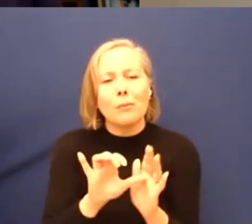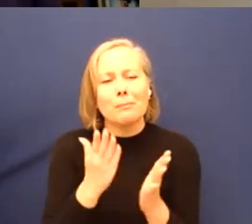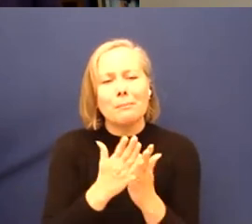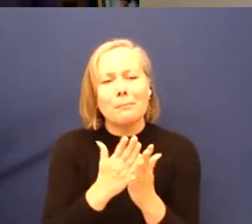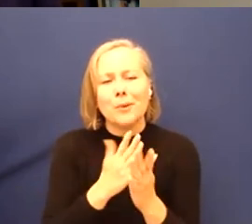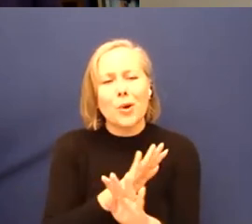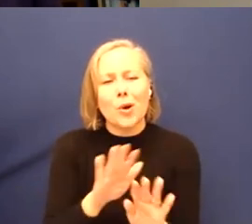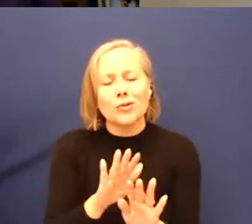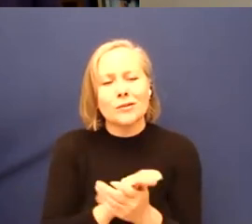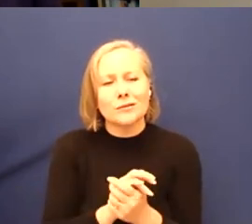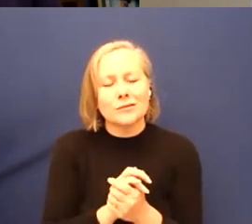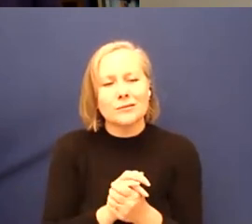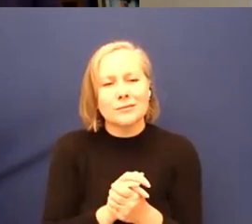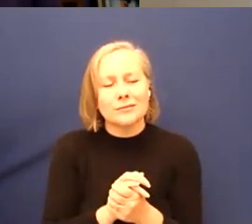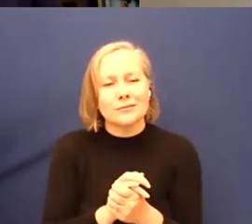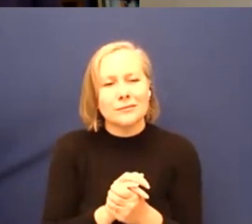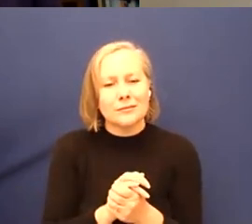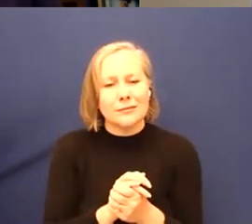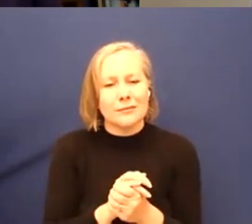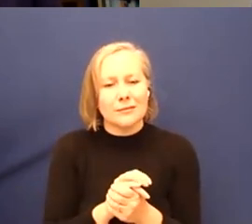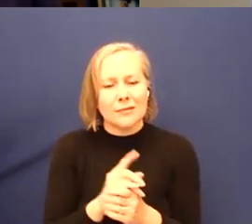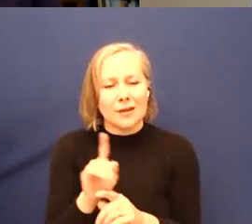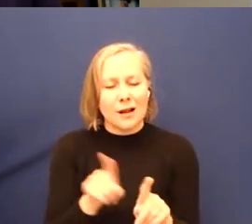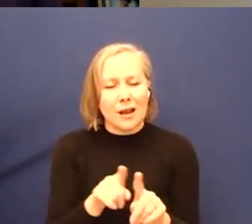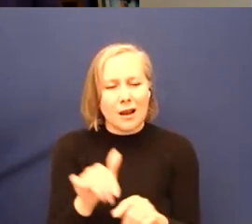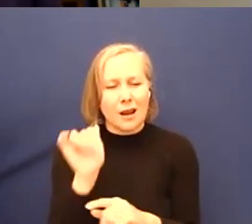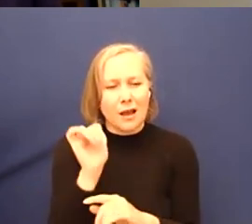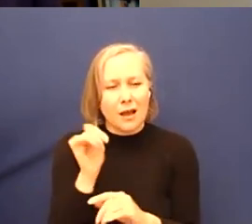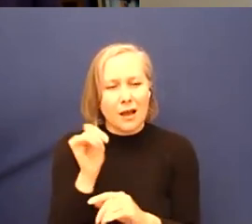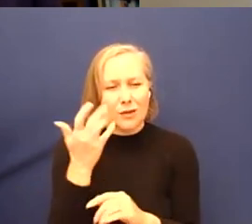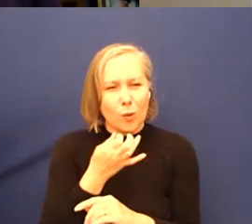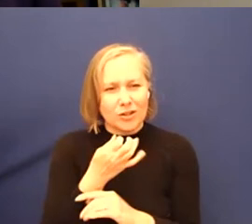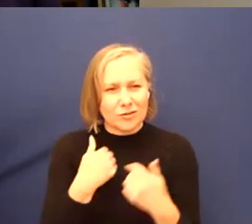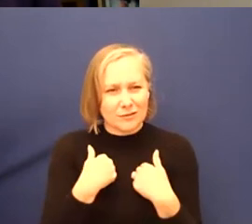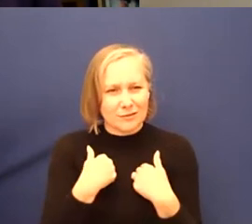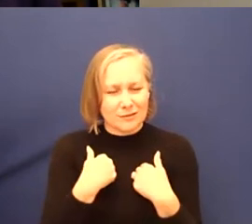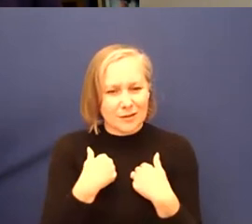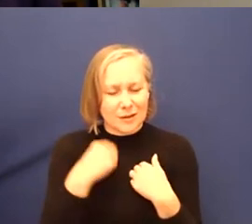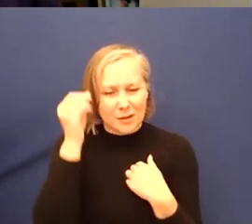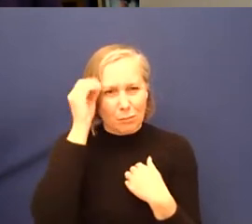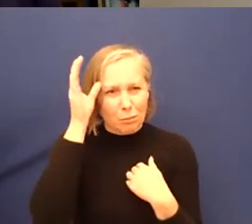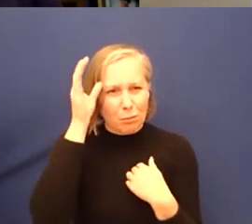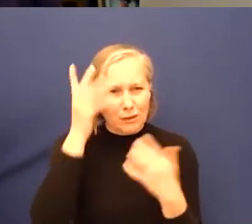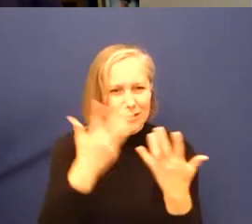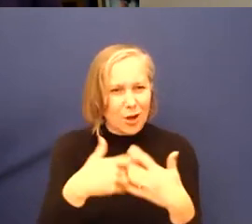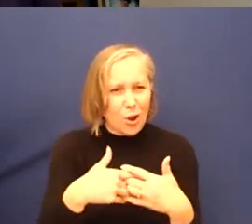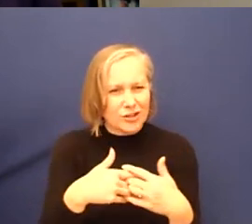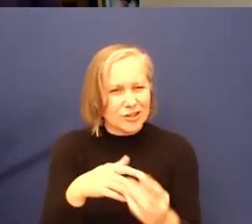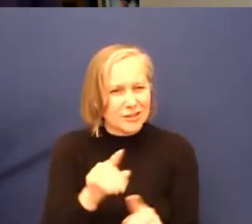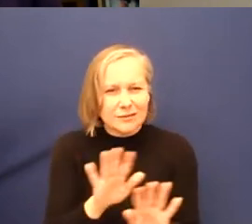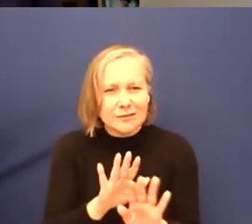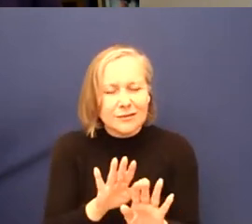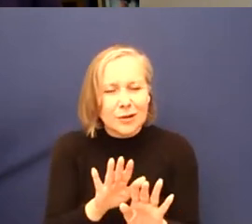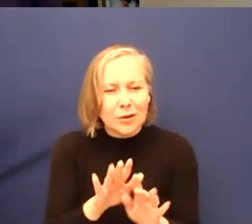And as previously mentioned with the last question is that, oh, is it an issue of me not being tech savvy? The technology should